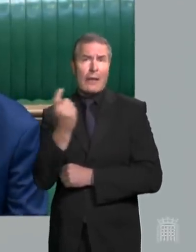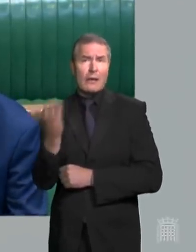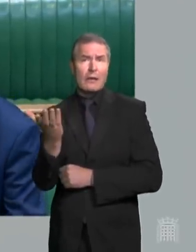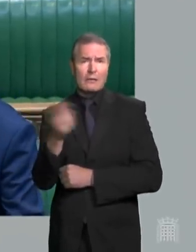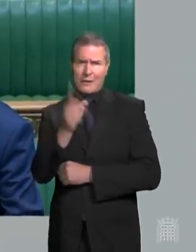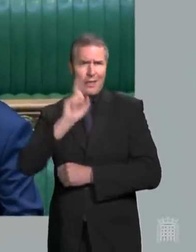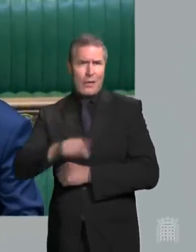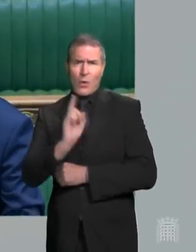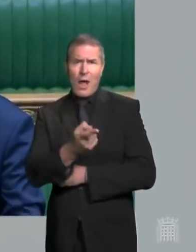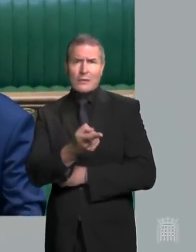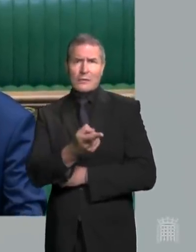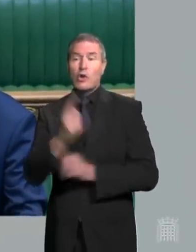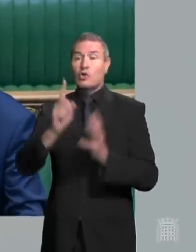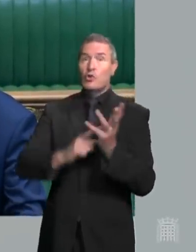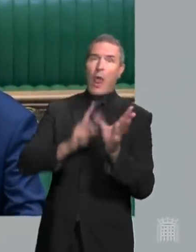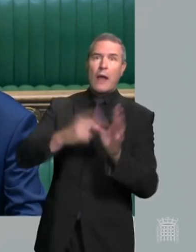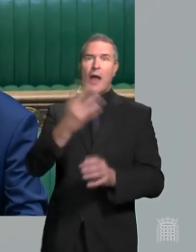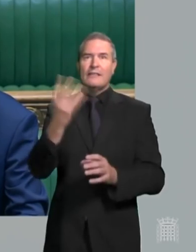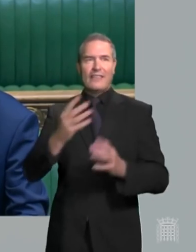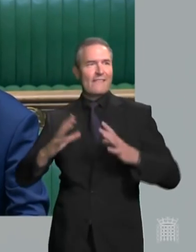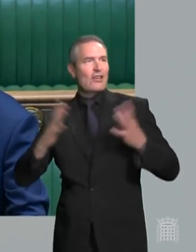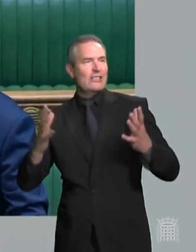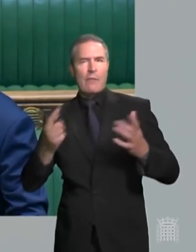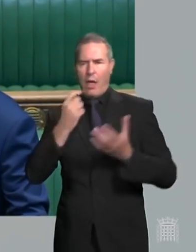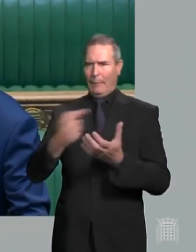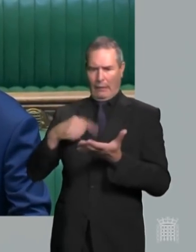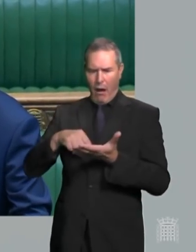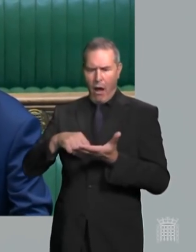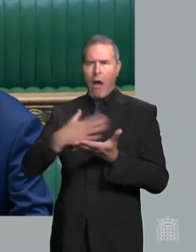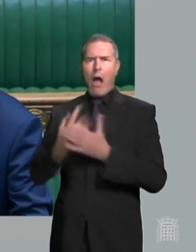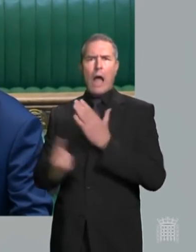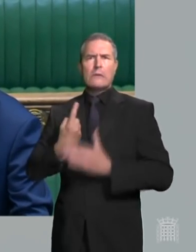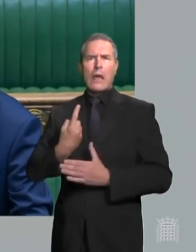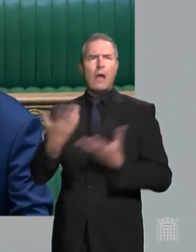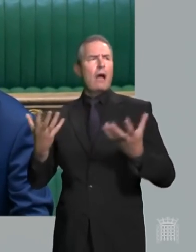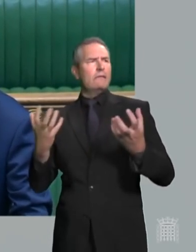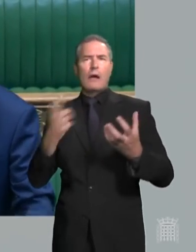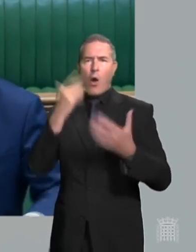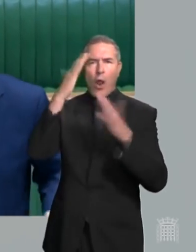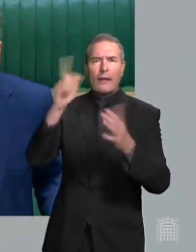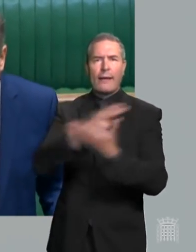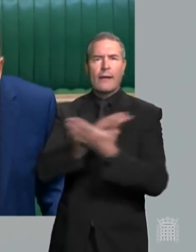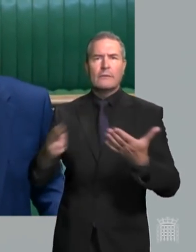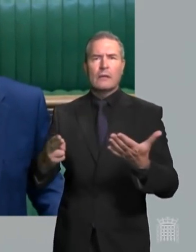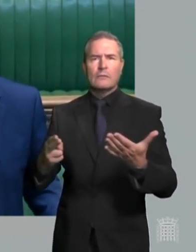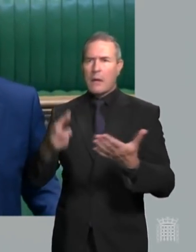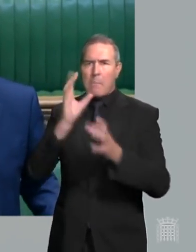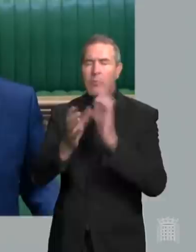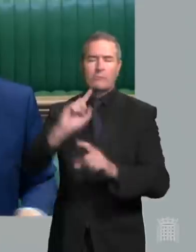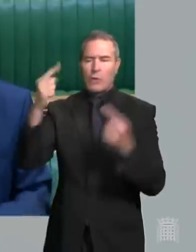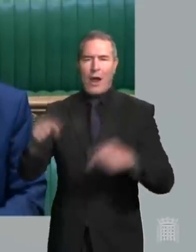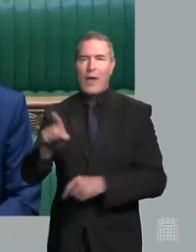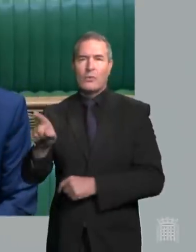Now, it won't feel like Freedom Day to those who have to isolate when they're having to cancel their holidays when they can't go to the pub